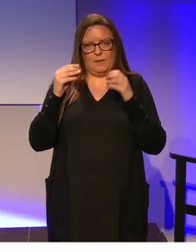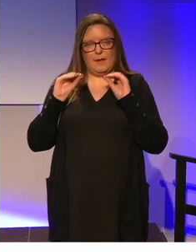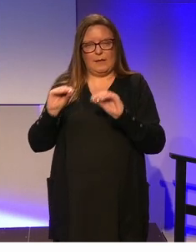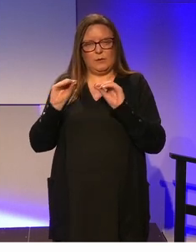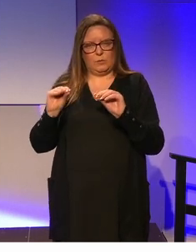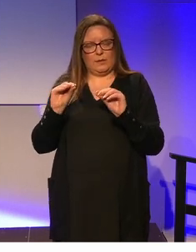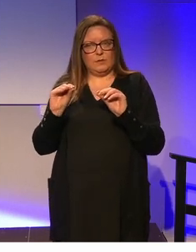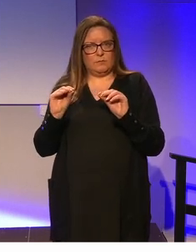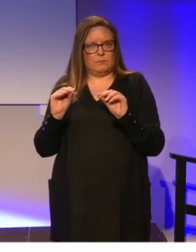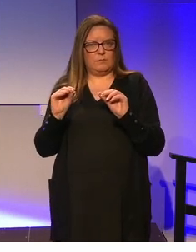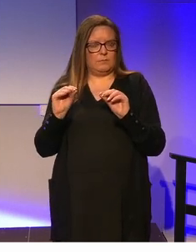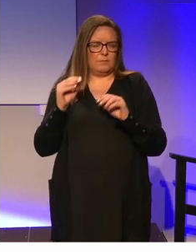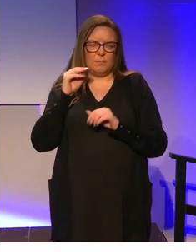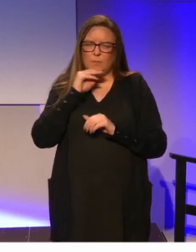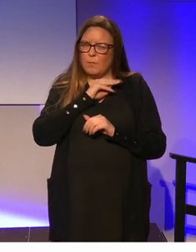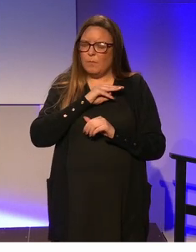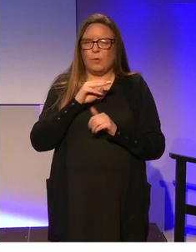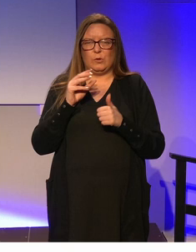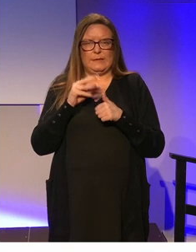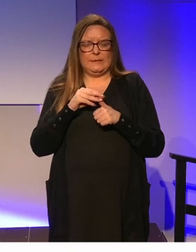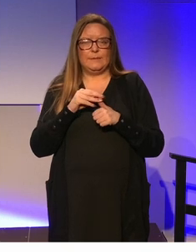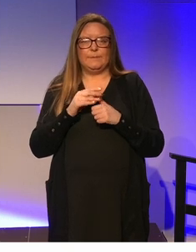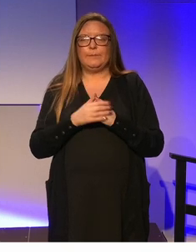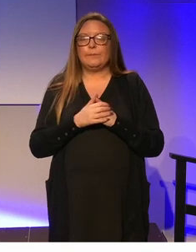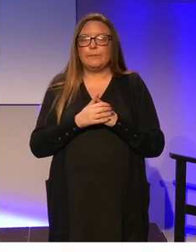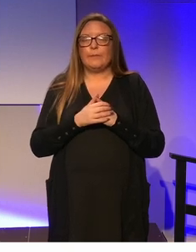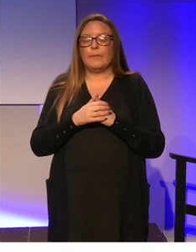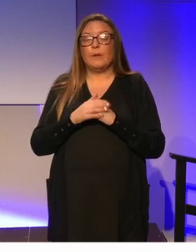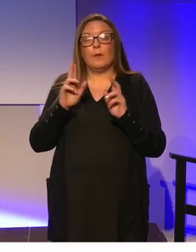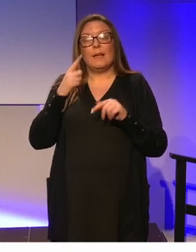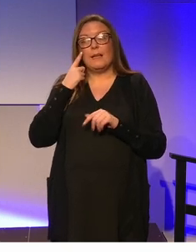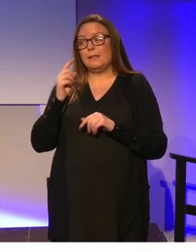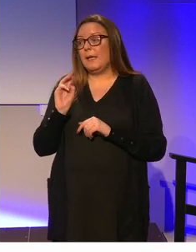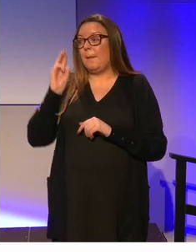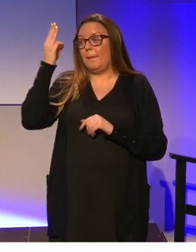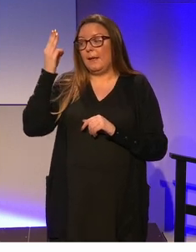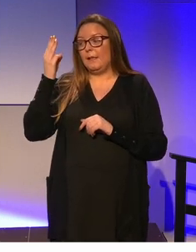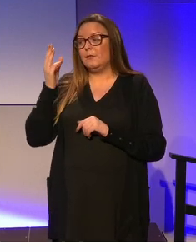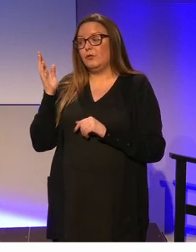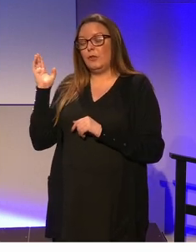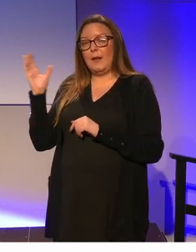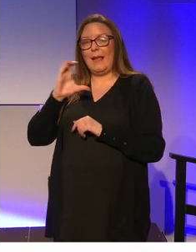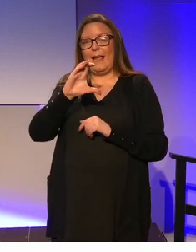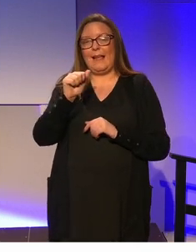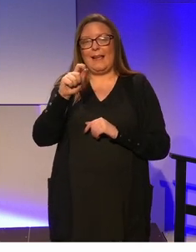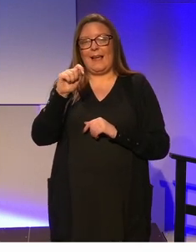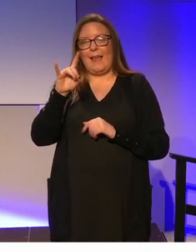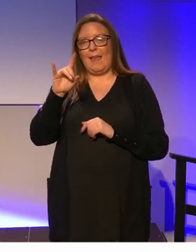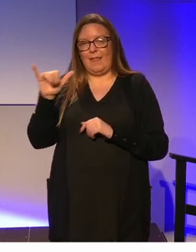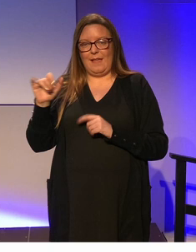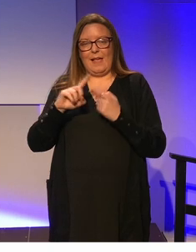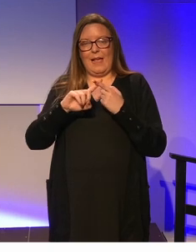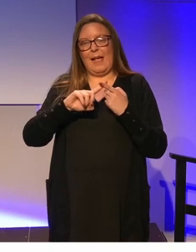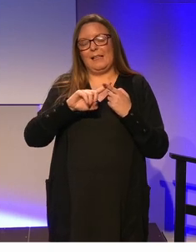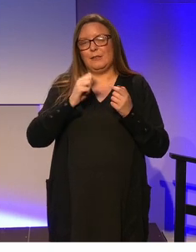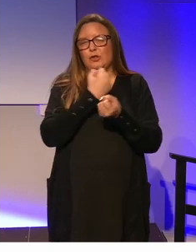amplified. In the background of the slide there you will see a familiar picture of Kathy Sinnott and her son Jamie from the landmark